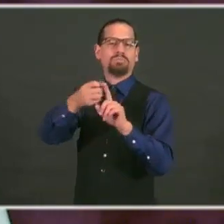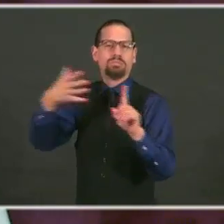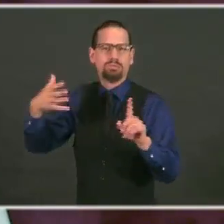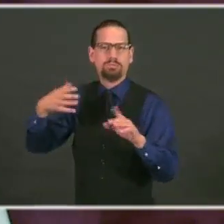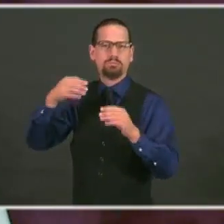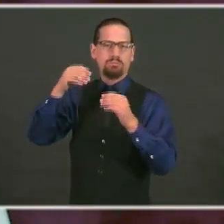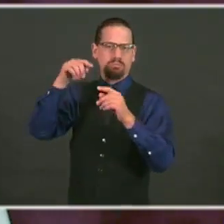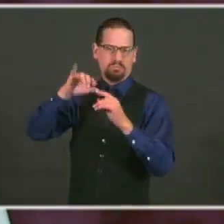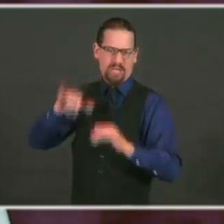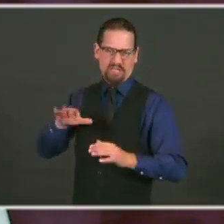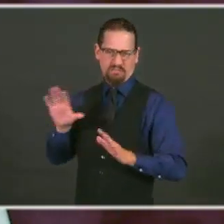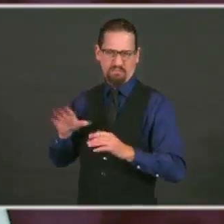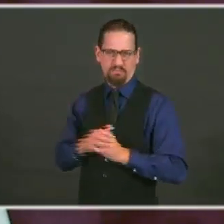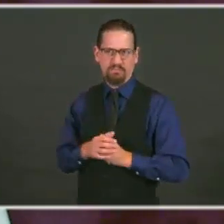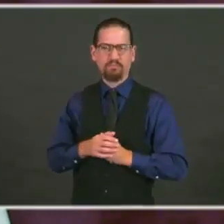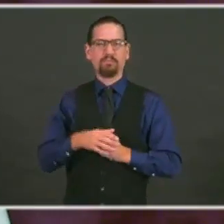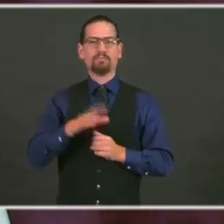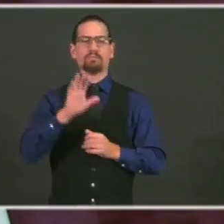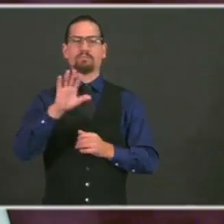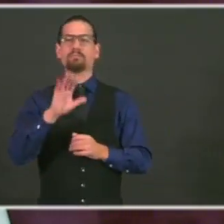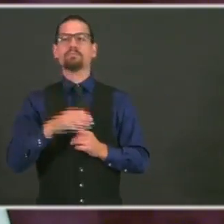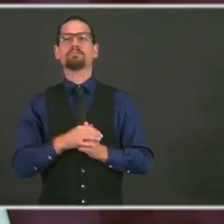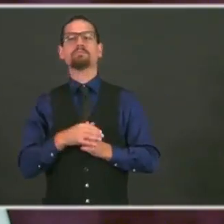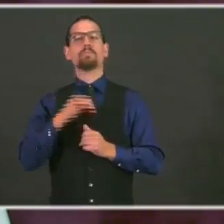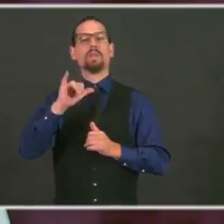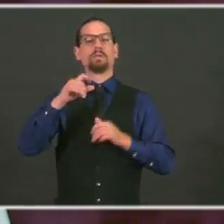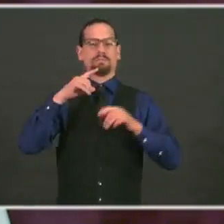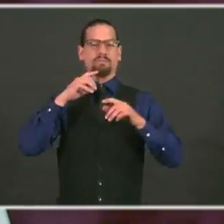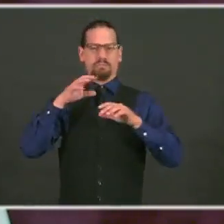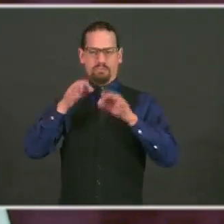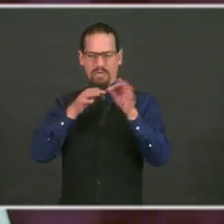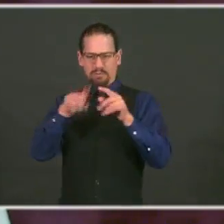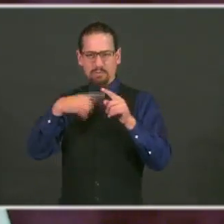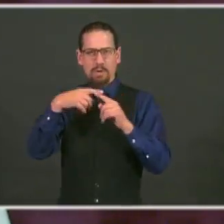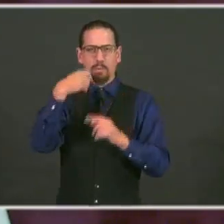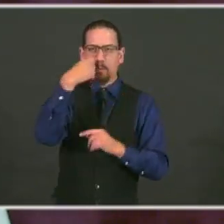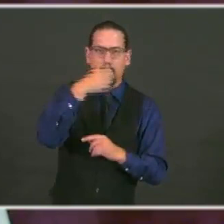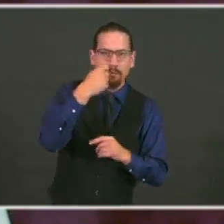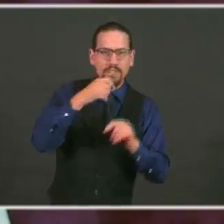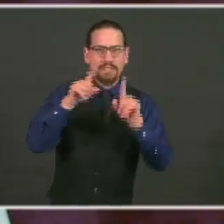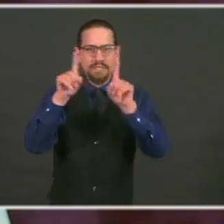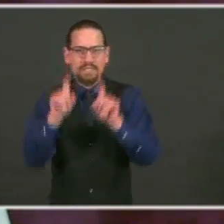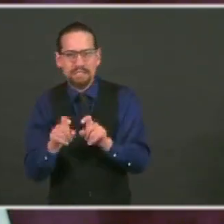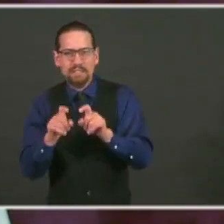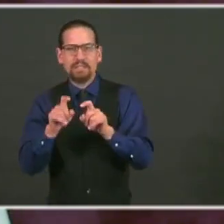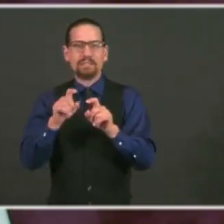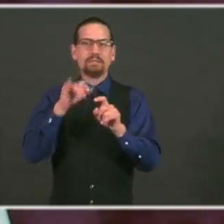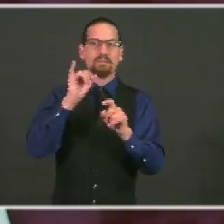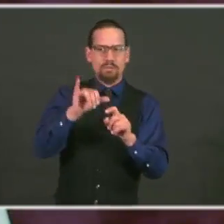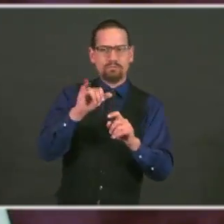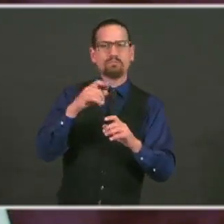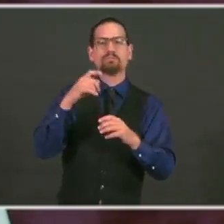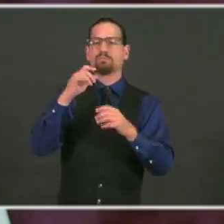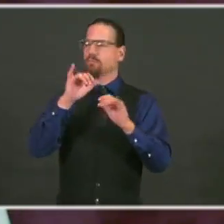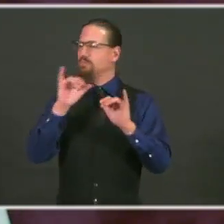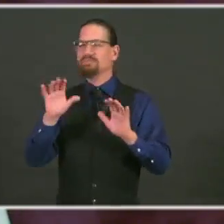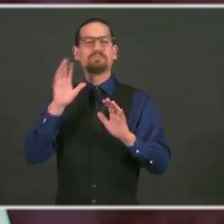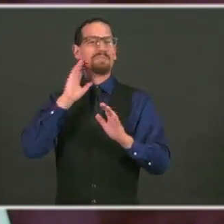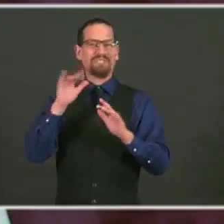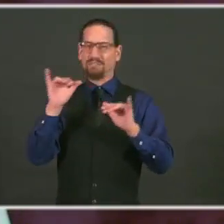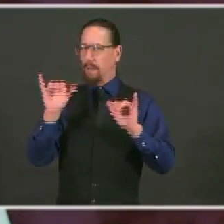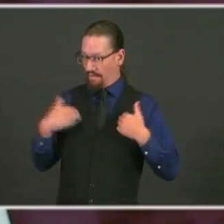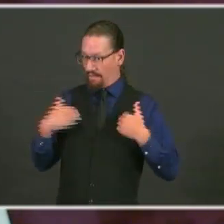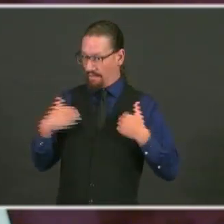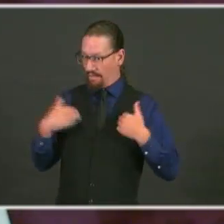We did have – we swabbed 300 people. We found eight positives, and in every instance, they were contacted that day, put in isolation,